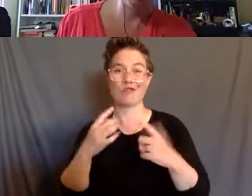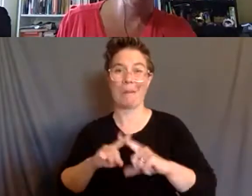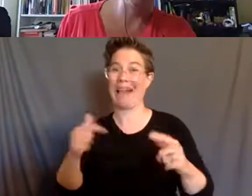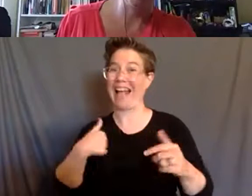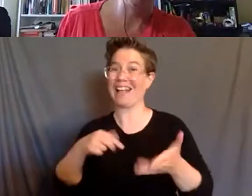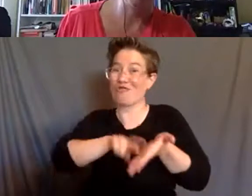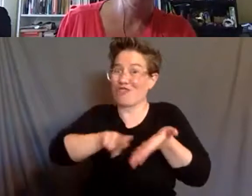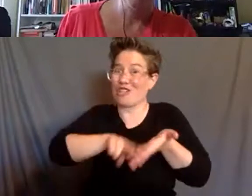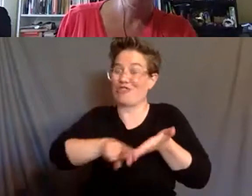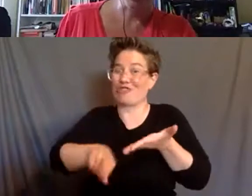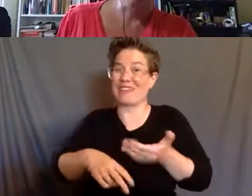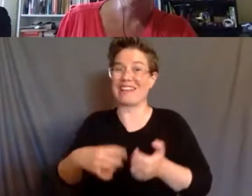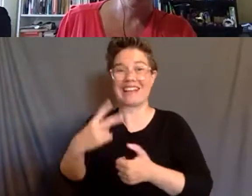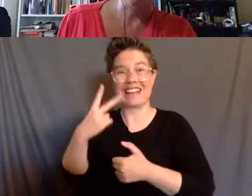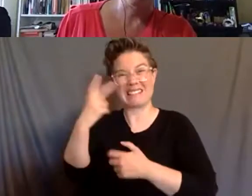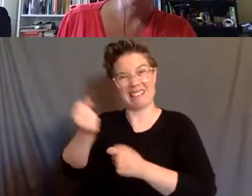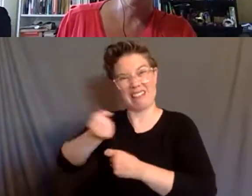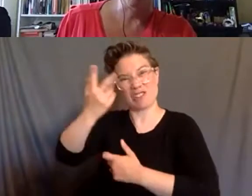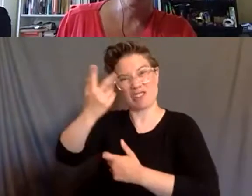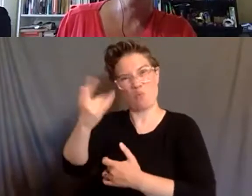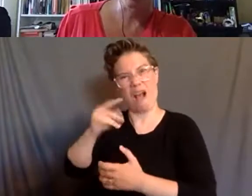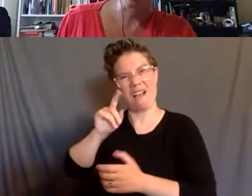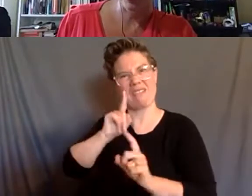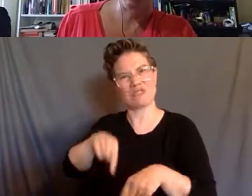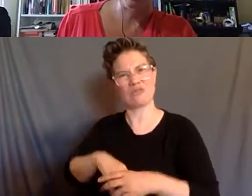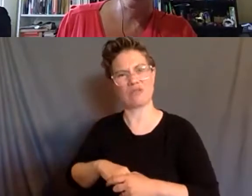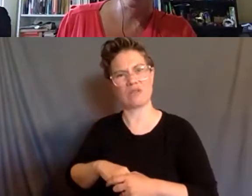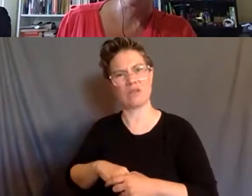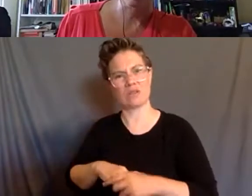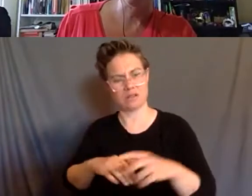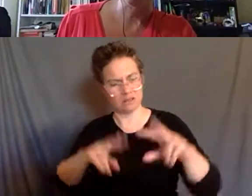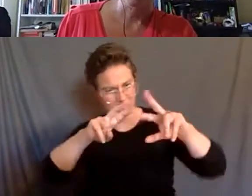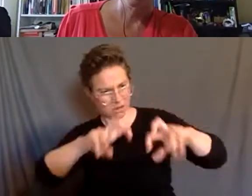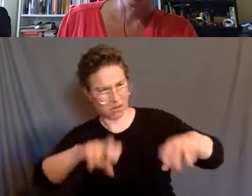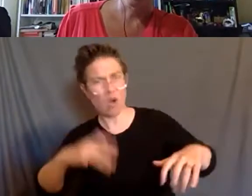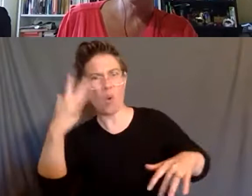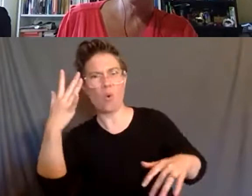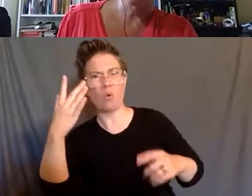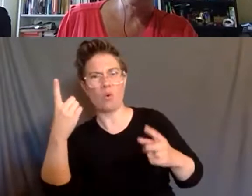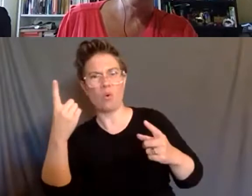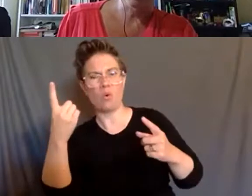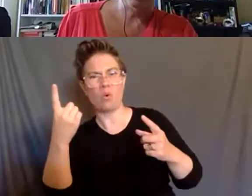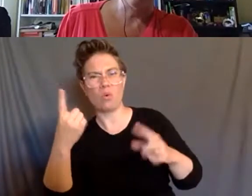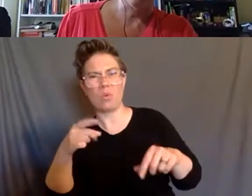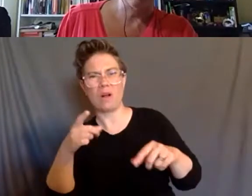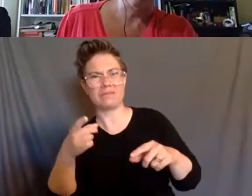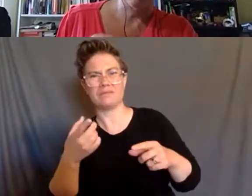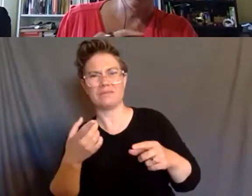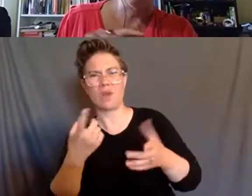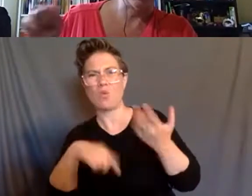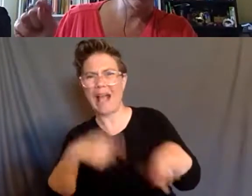to look at the, the kind of, course, you know, kind of what, what did happen at that time. And this is not to say that